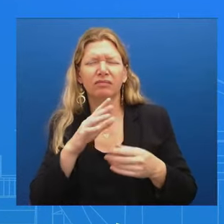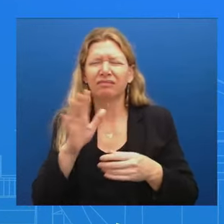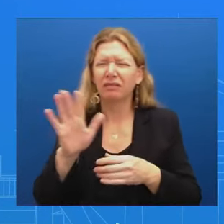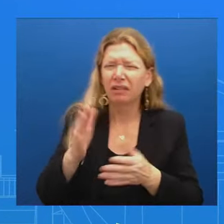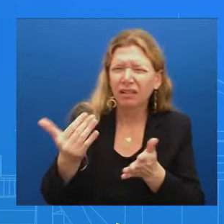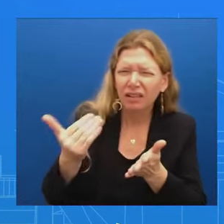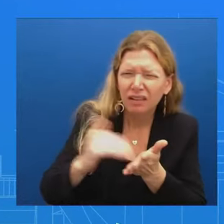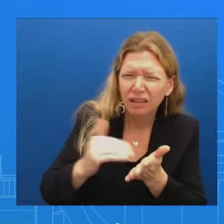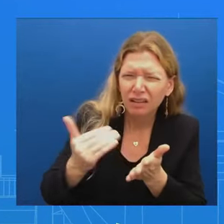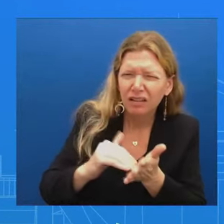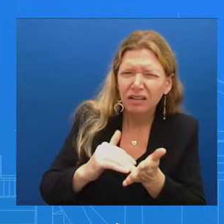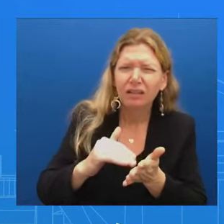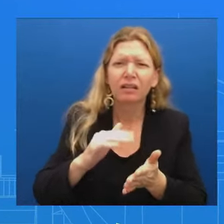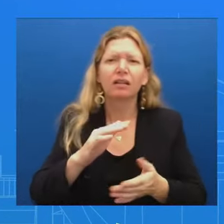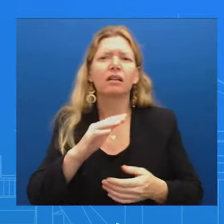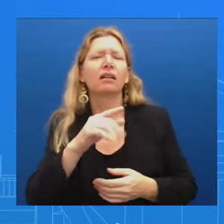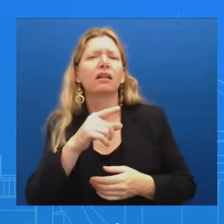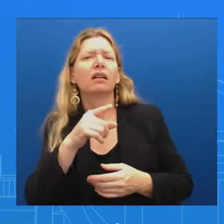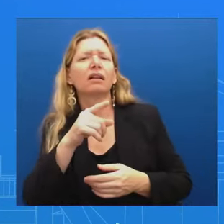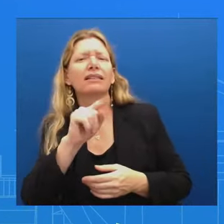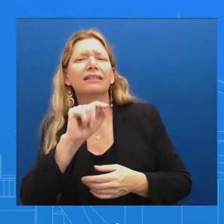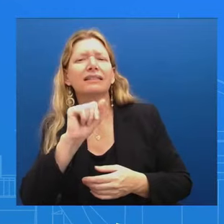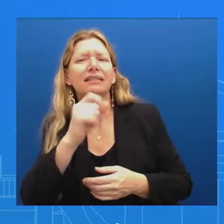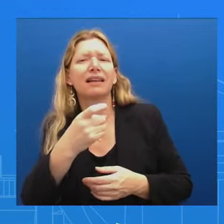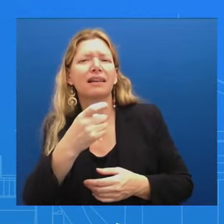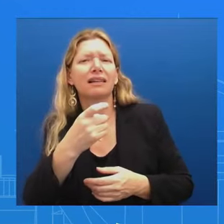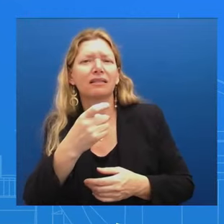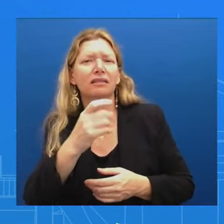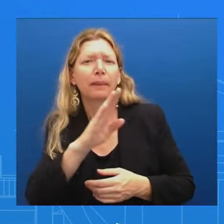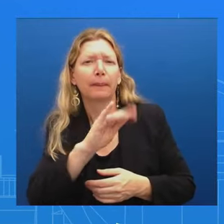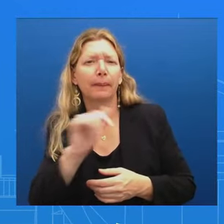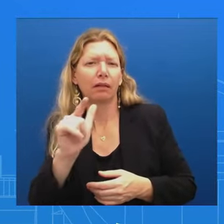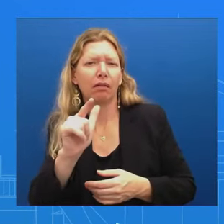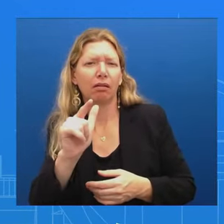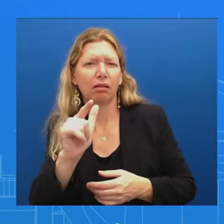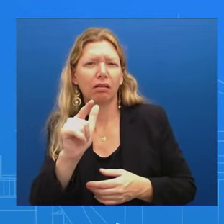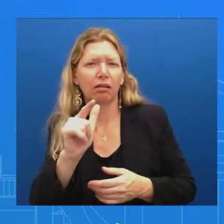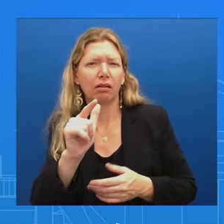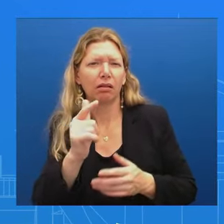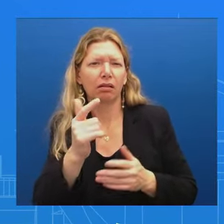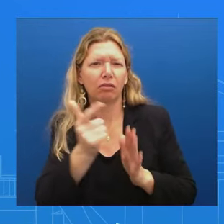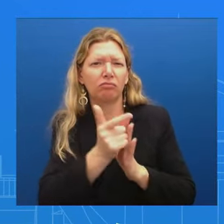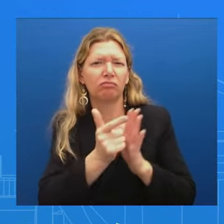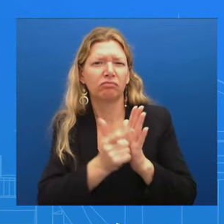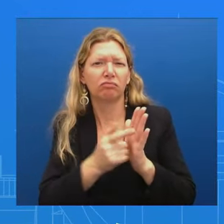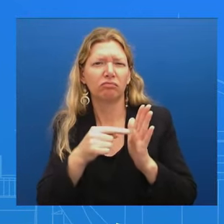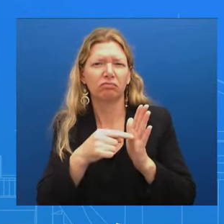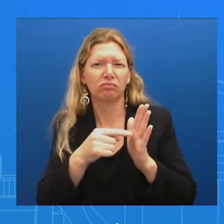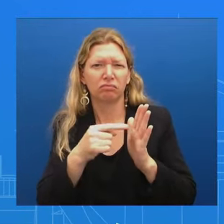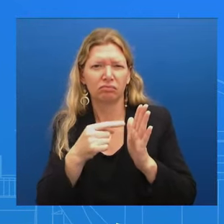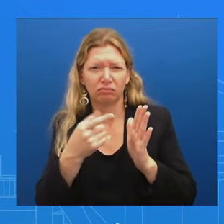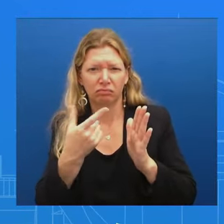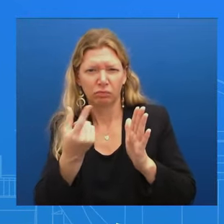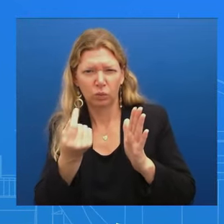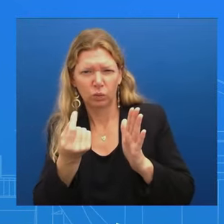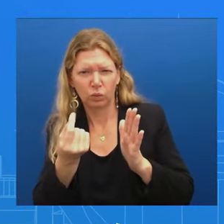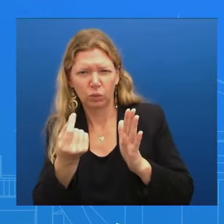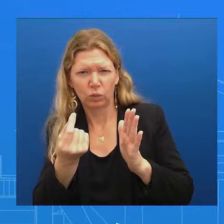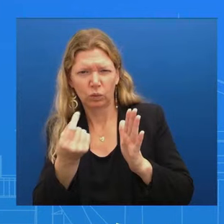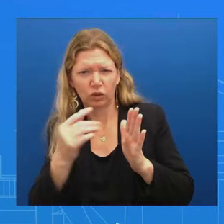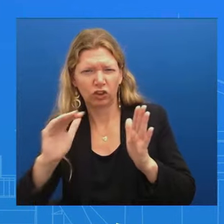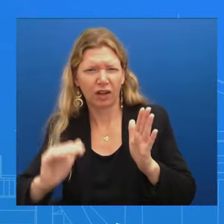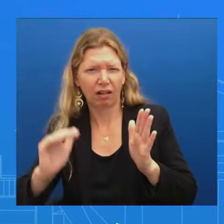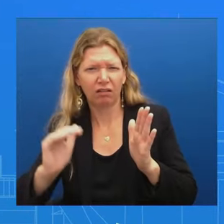stalled child and viz tax bill in the Senate? So, as you know, the President supports that bipartisan legislation